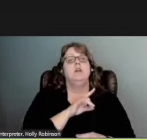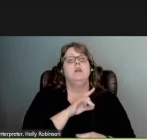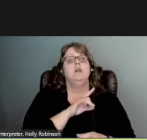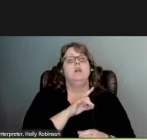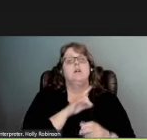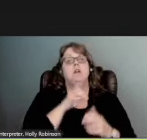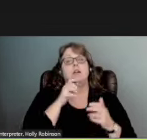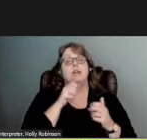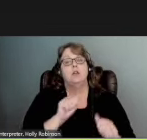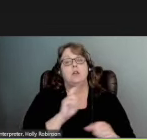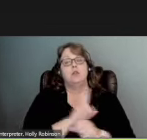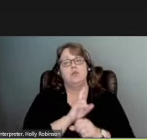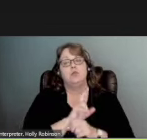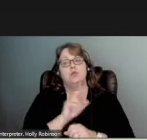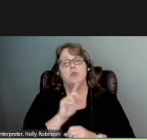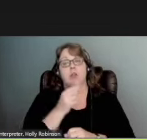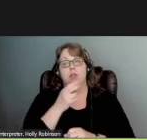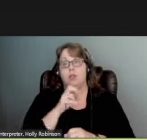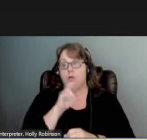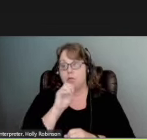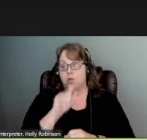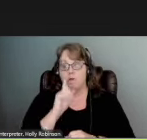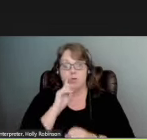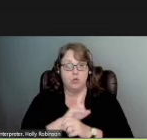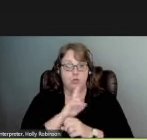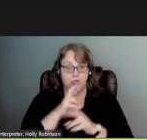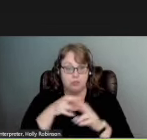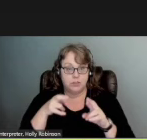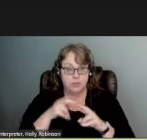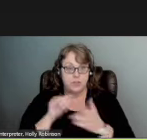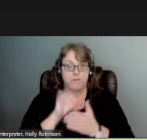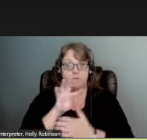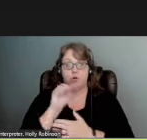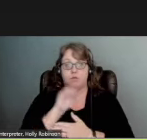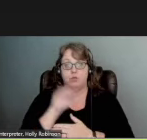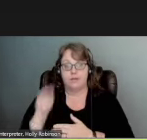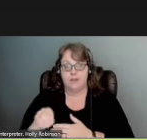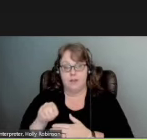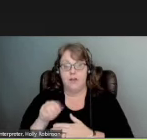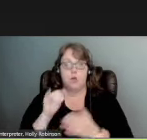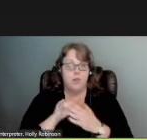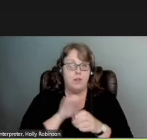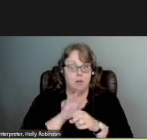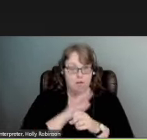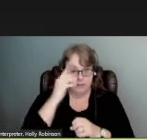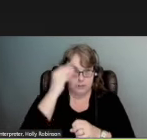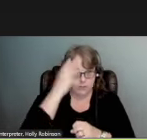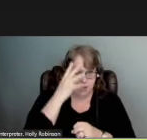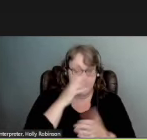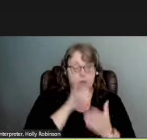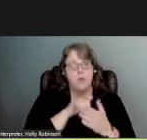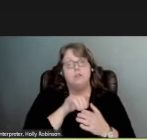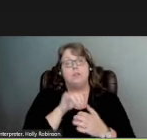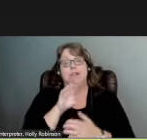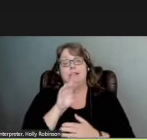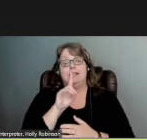photothermal nano-enabled desiccants specifically for use in regions at 40 percent humidity with abundant sunshine. These desiccants are